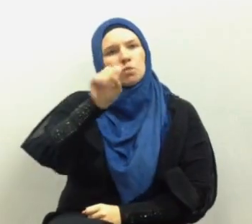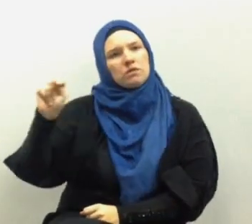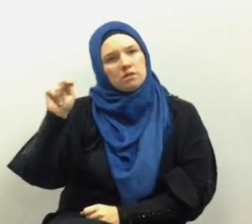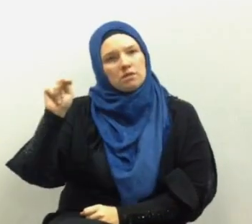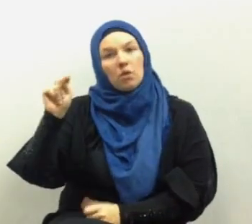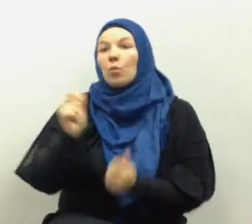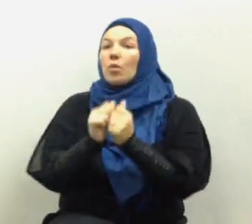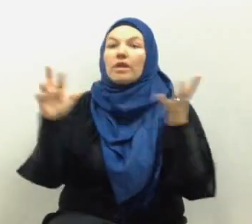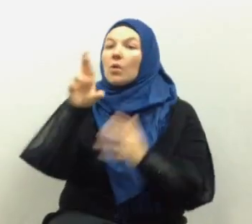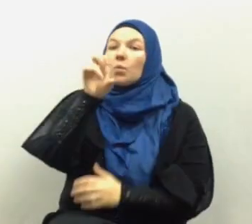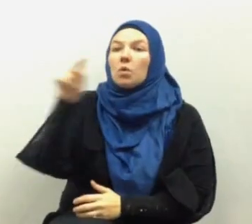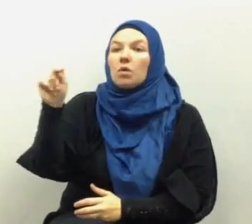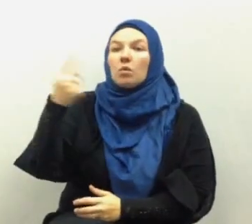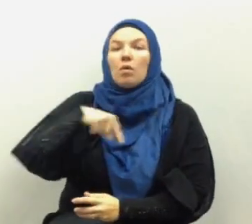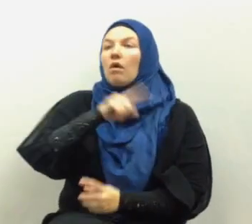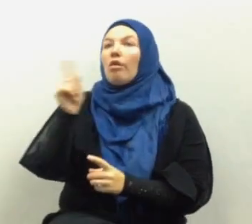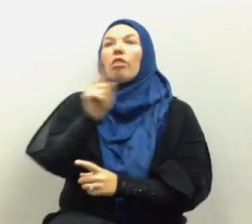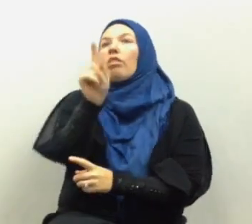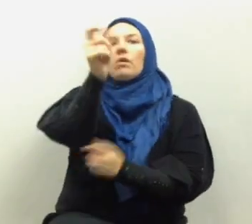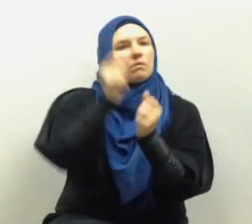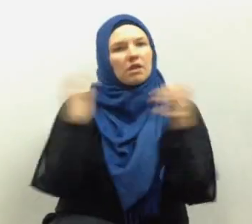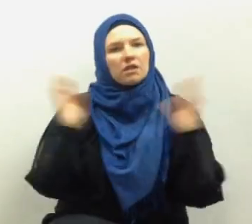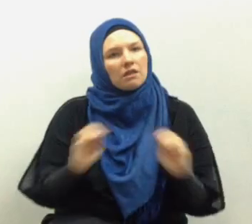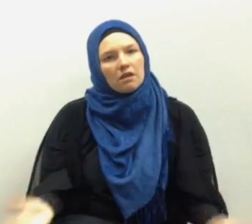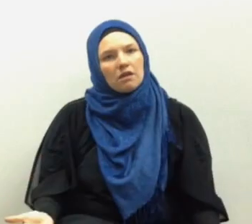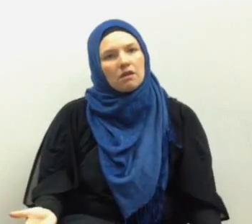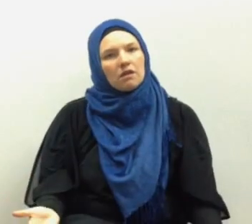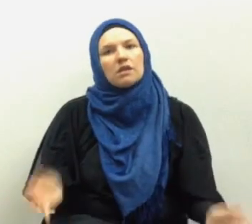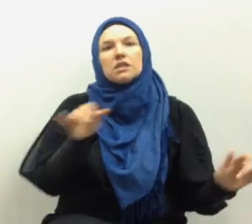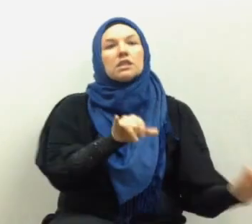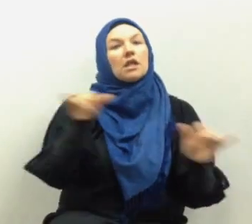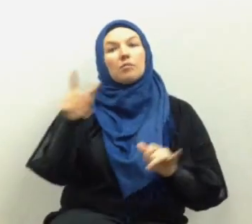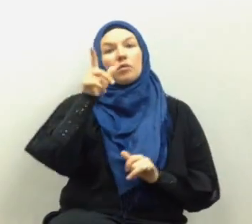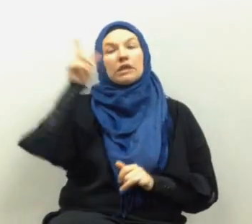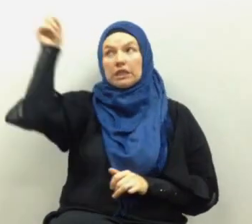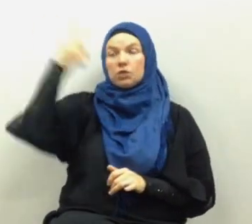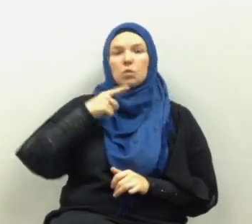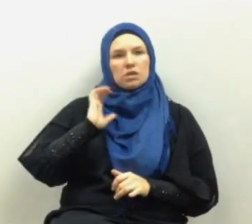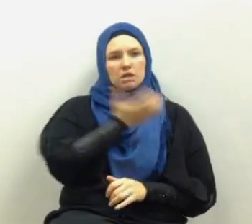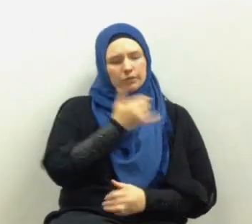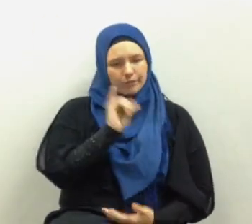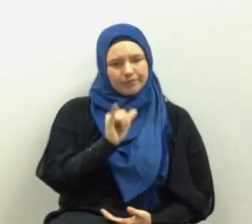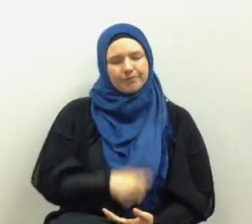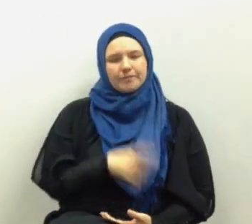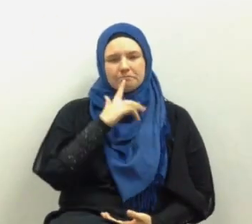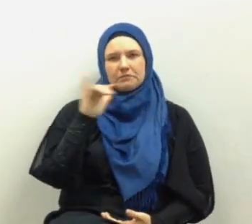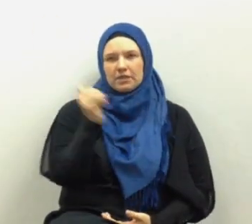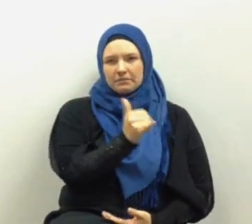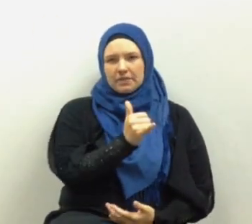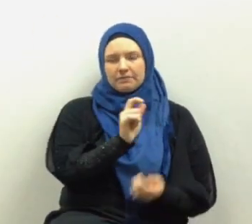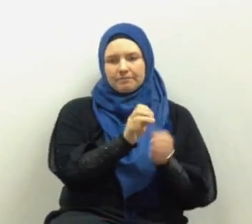and and and don't fall it is also he who told us man